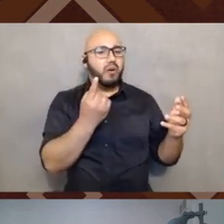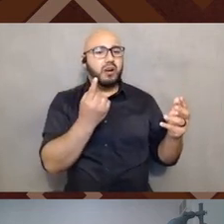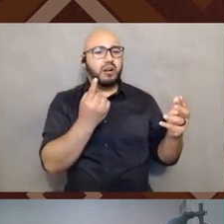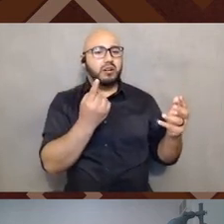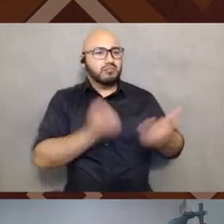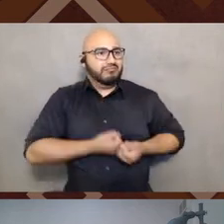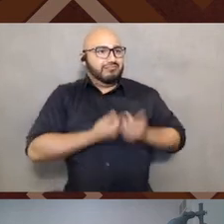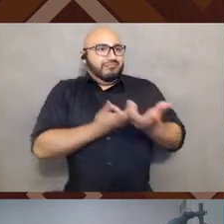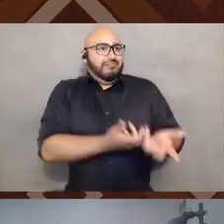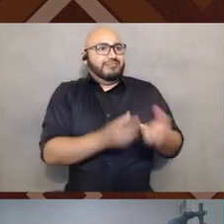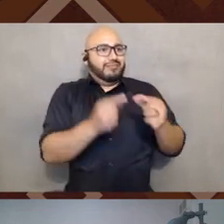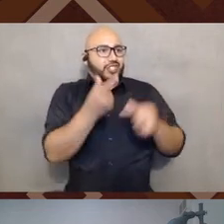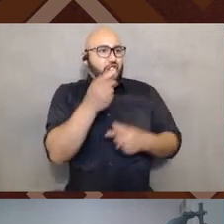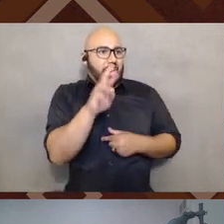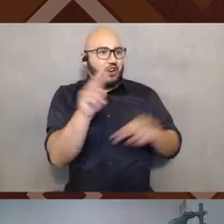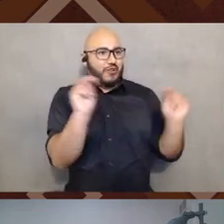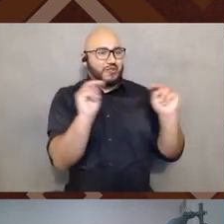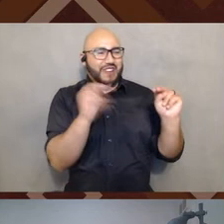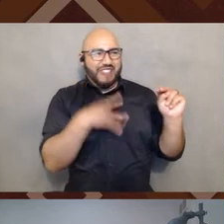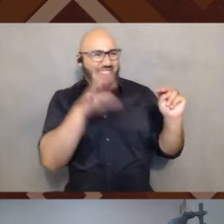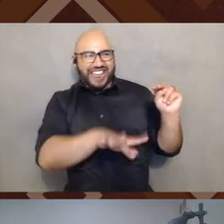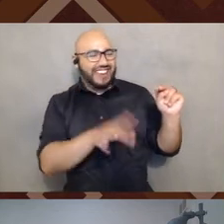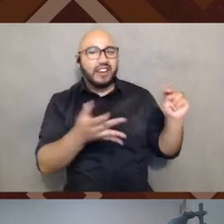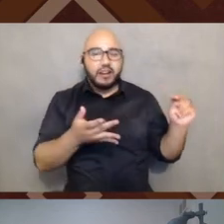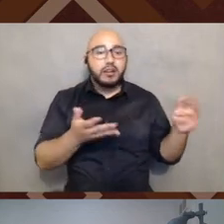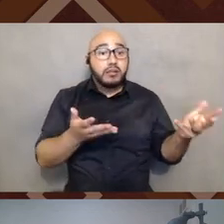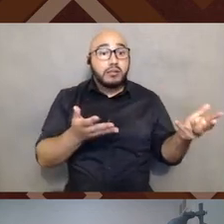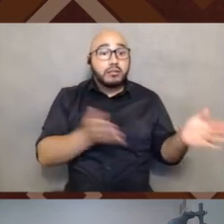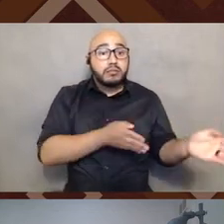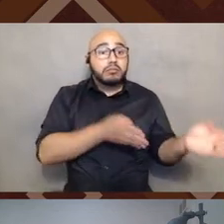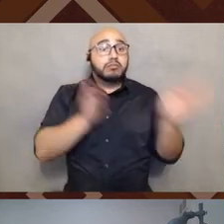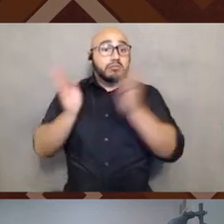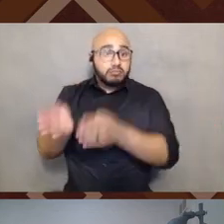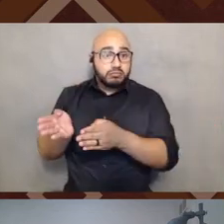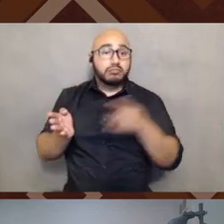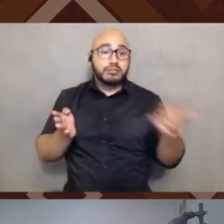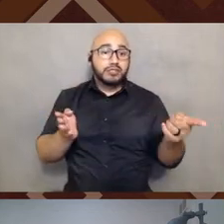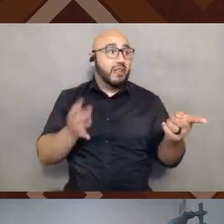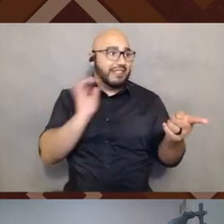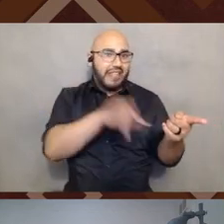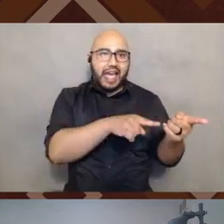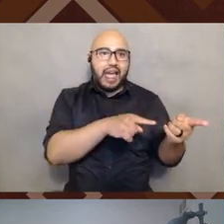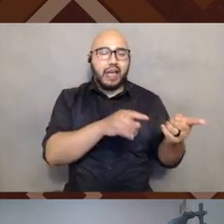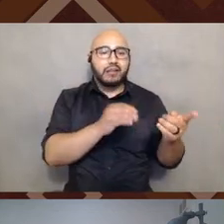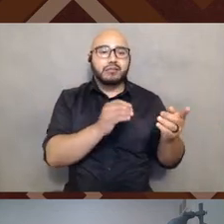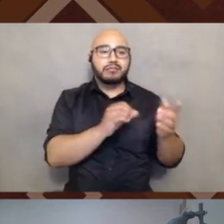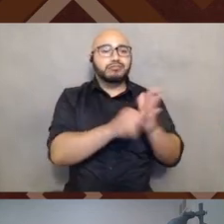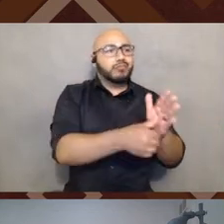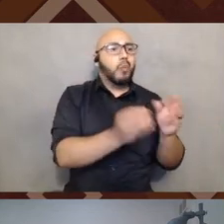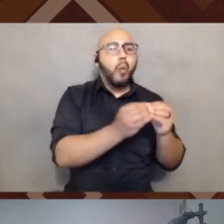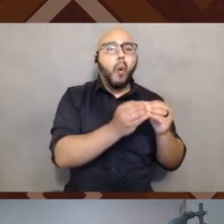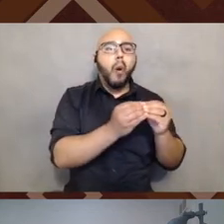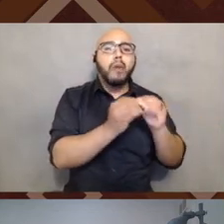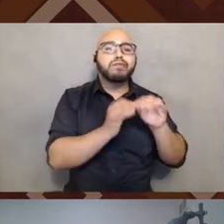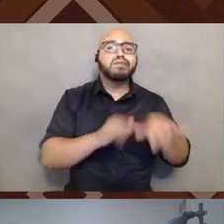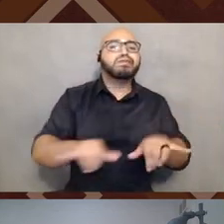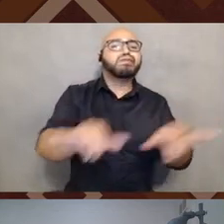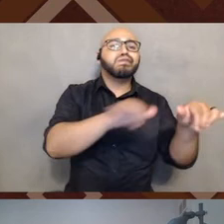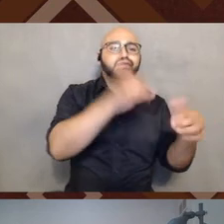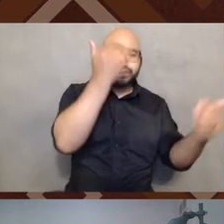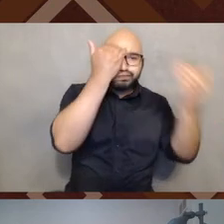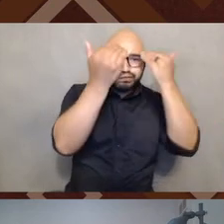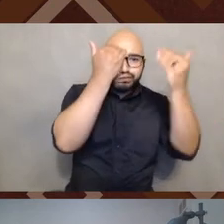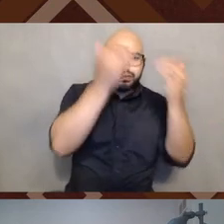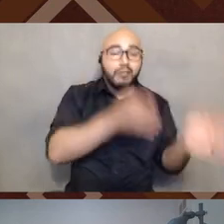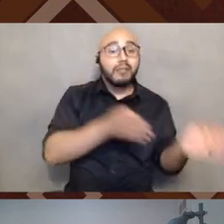gender neutral or right. Like, so there's that piece, I think that might be again, more, more familiar. And, and yet again,